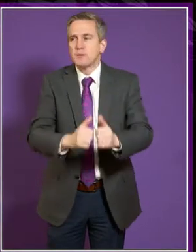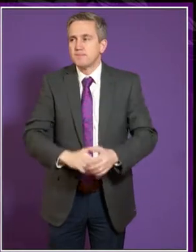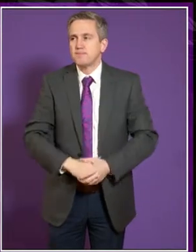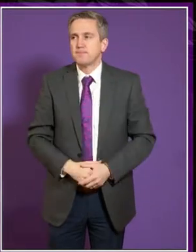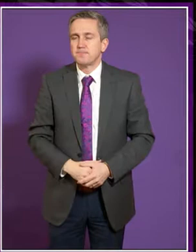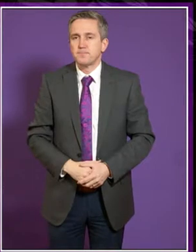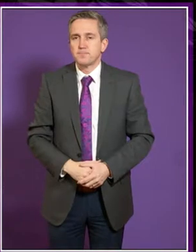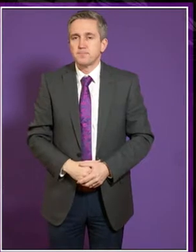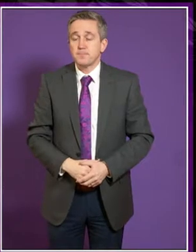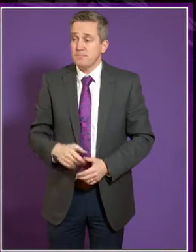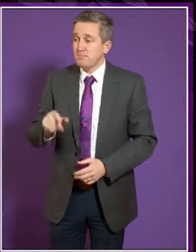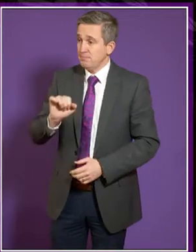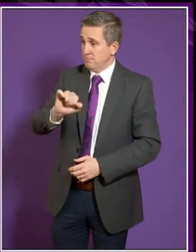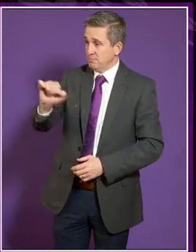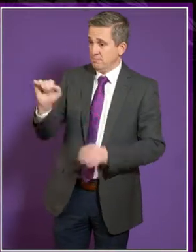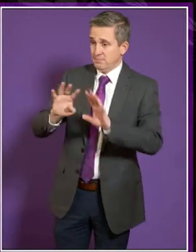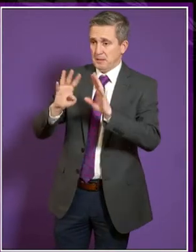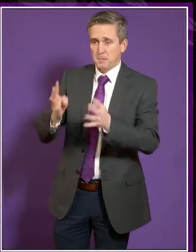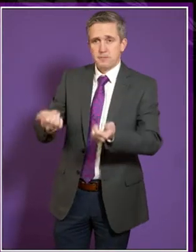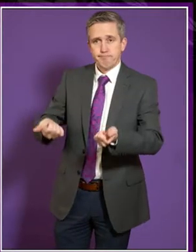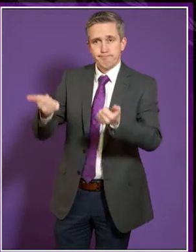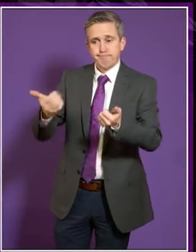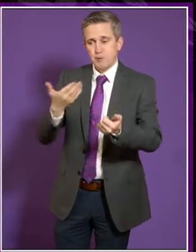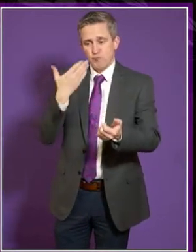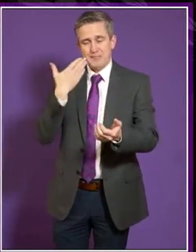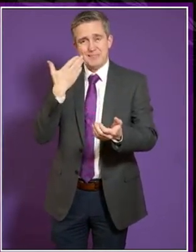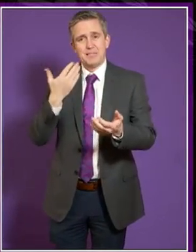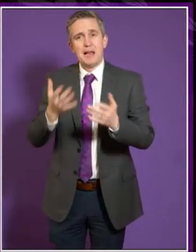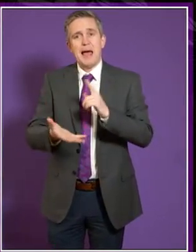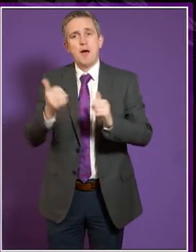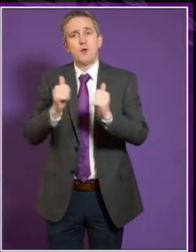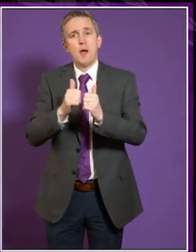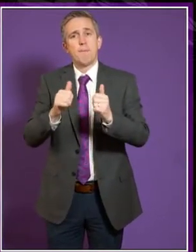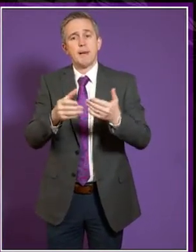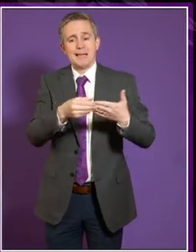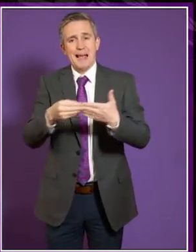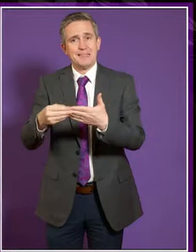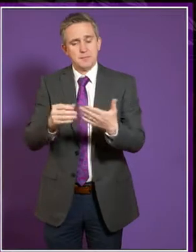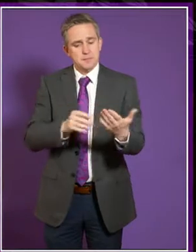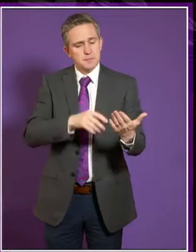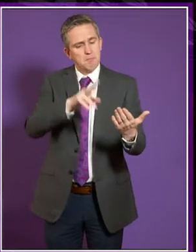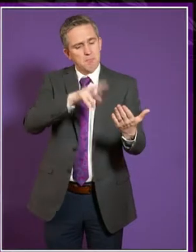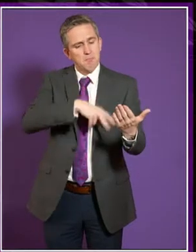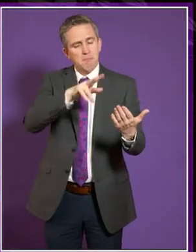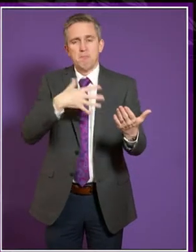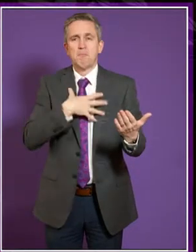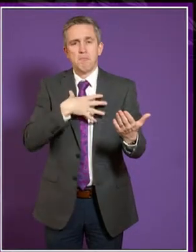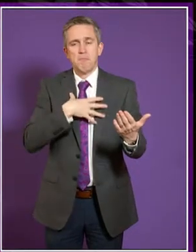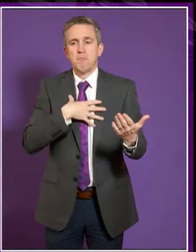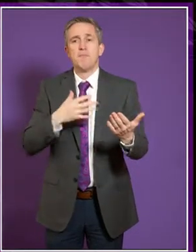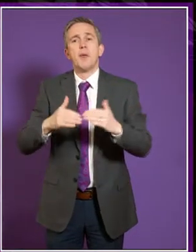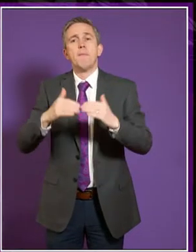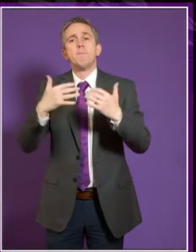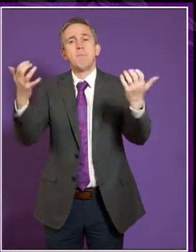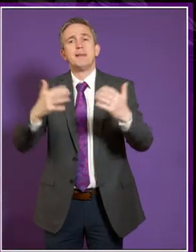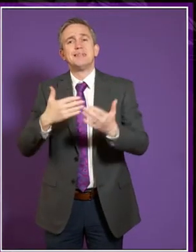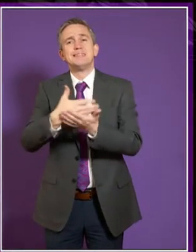to the work of this committee and the latest outcome agreement guidance, we've made a real strong effort to make sure the public sector equality duties